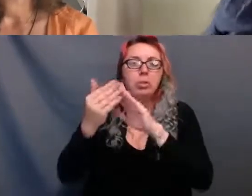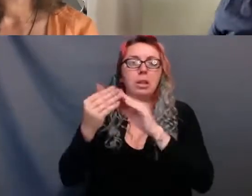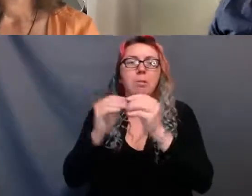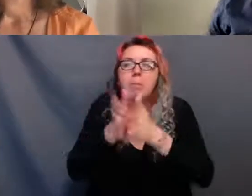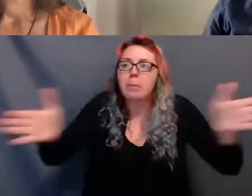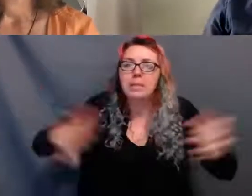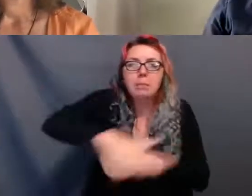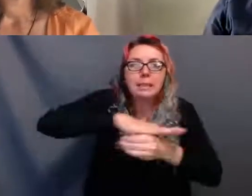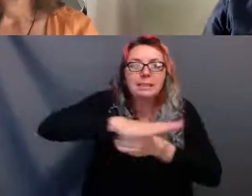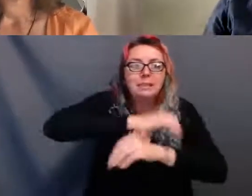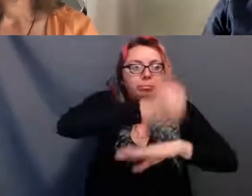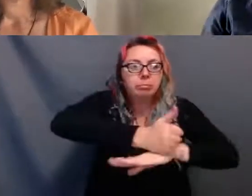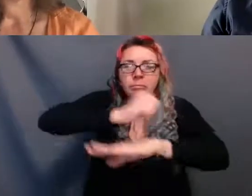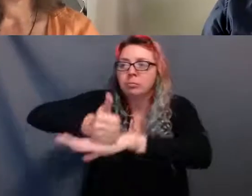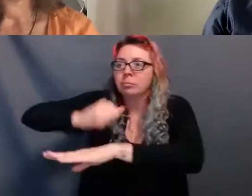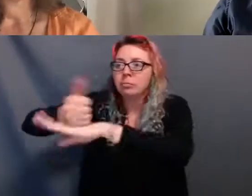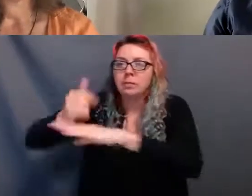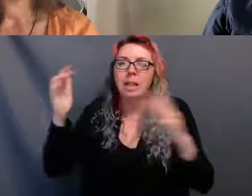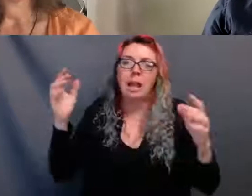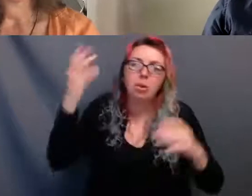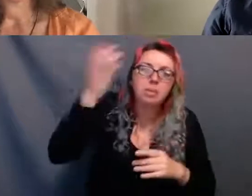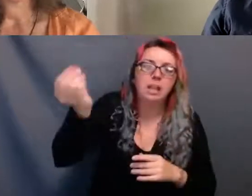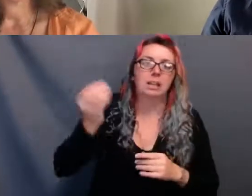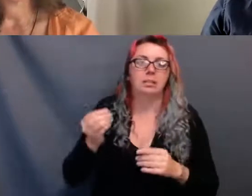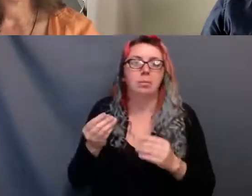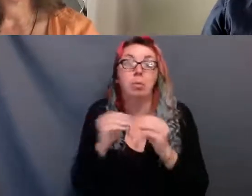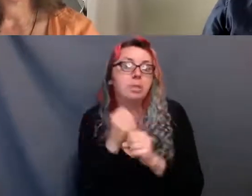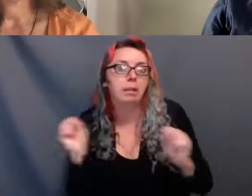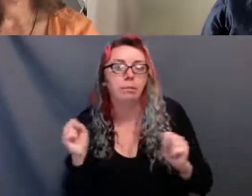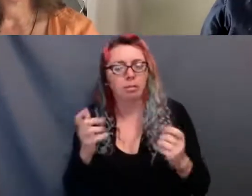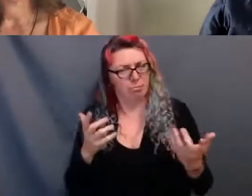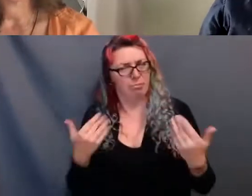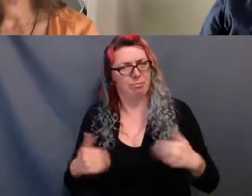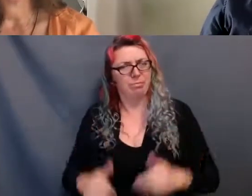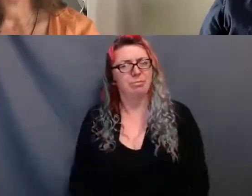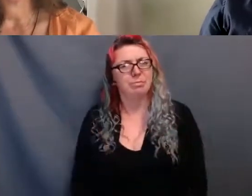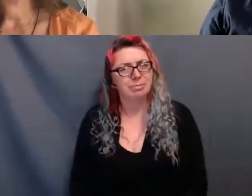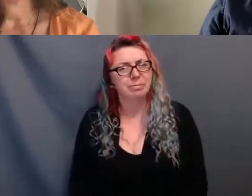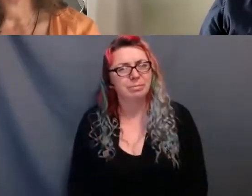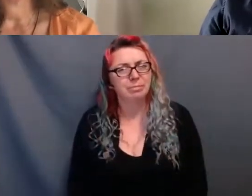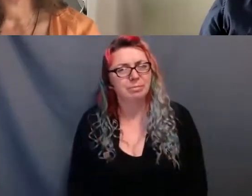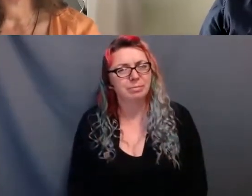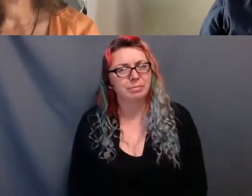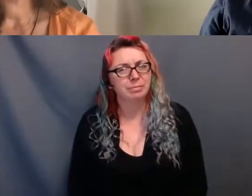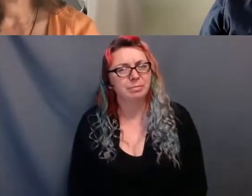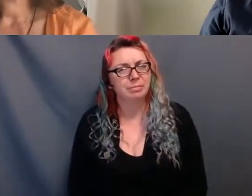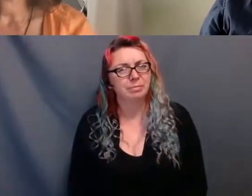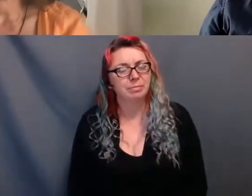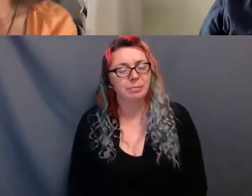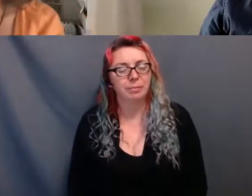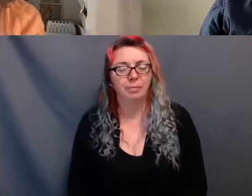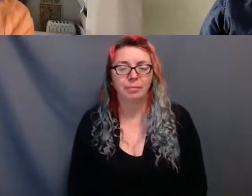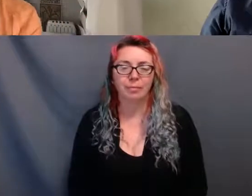a time when we are also reckoning as a society with systemic racism and colonialism. The theatre is still such a